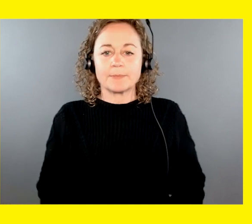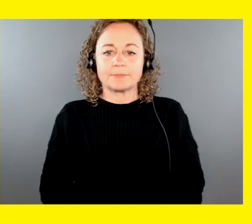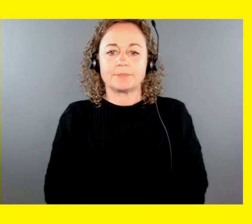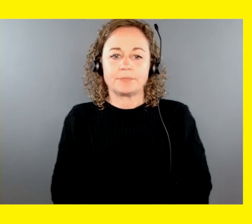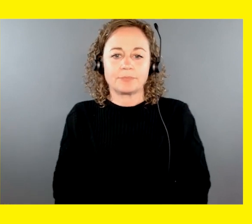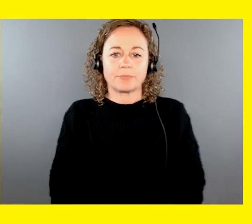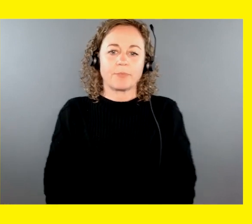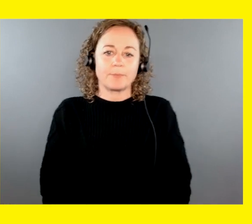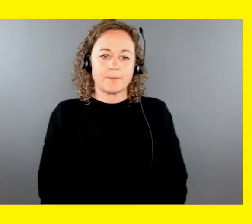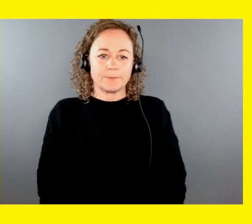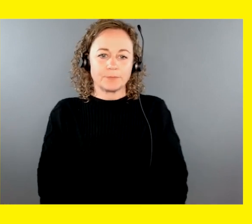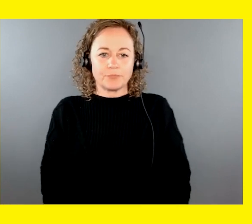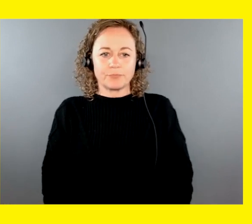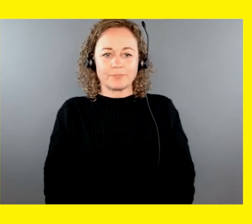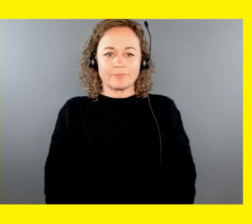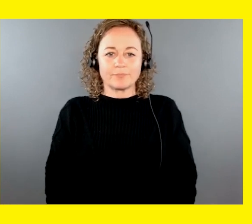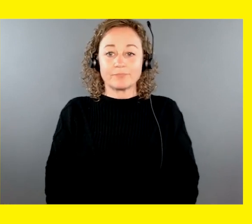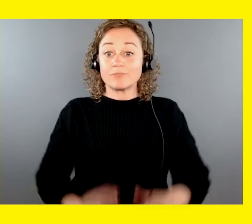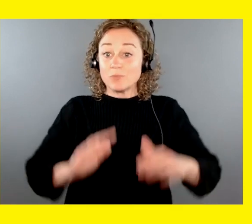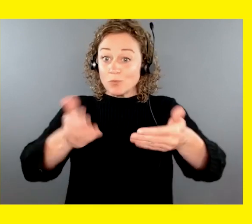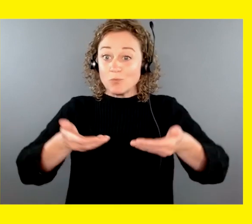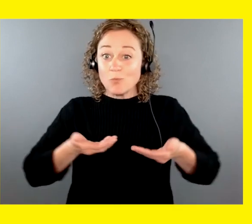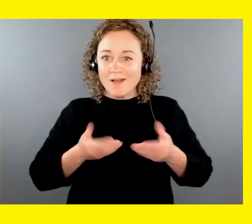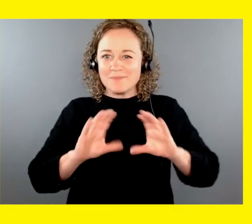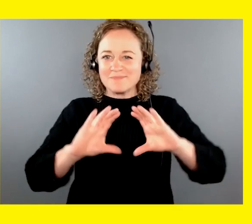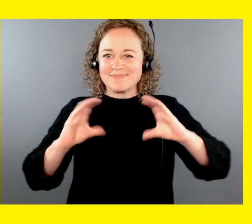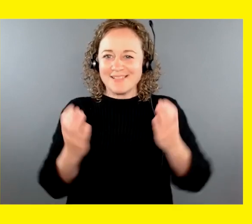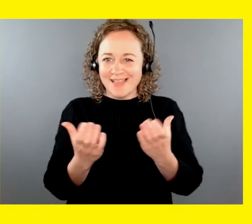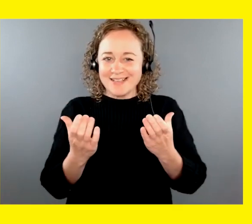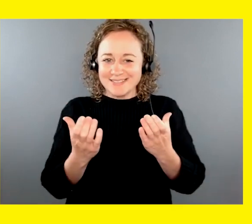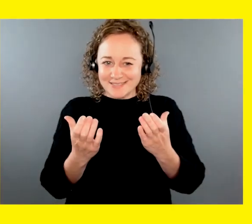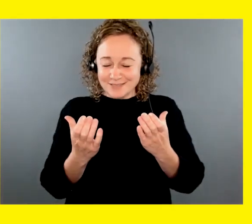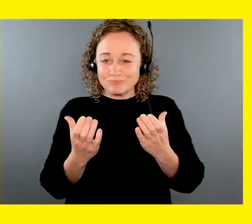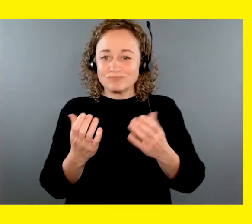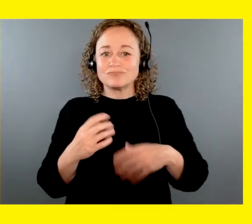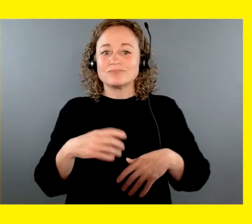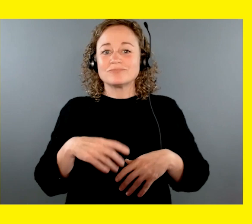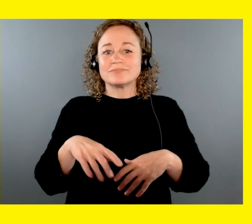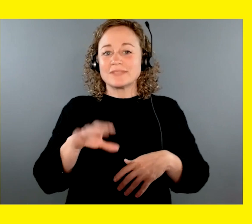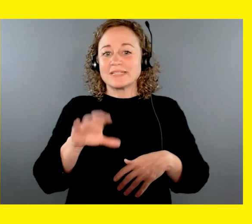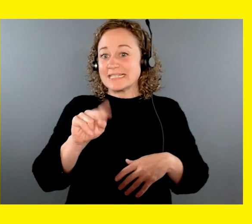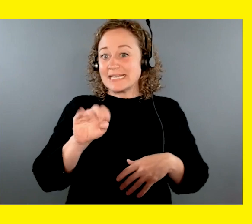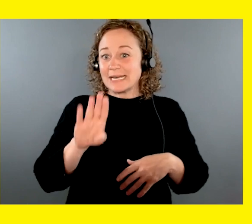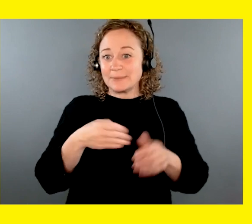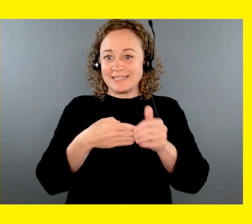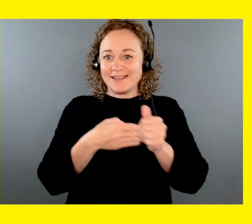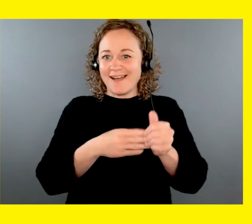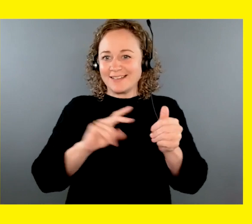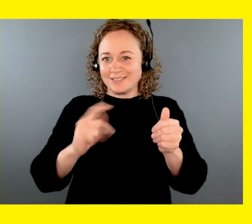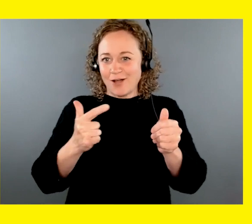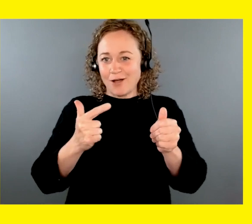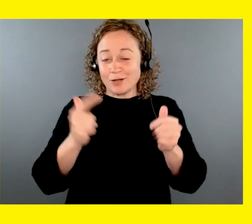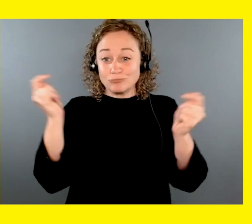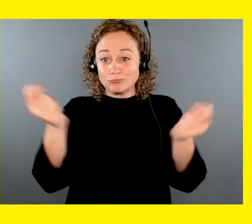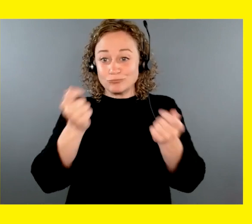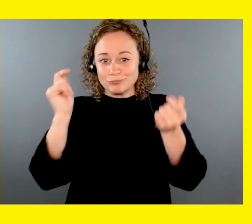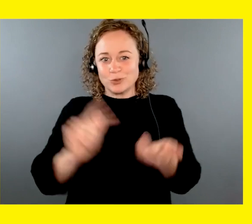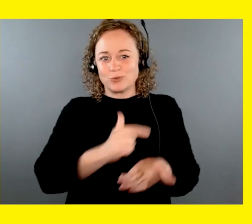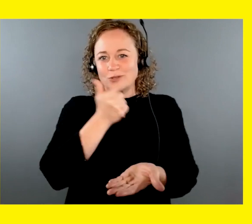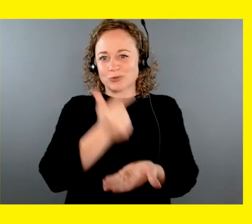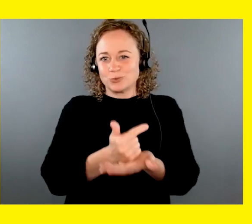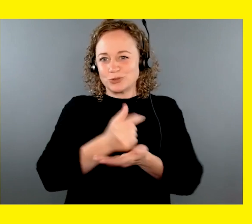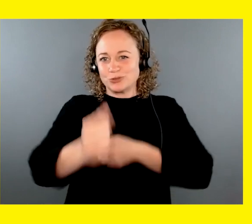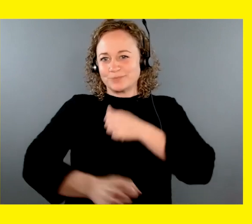Welcome to the Class of 2023 Graduation Ceremony for CNIB Guide Dogs. The CNIB Guide Dogs logo